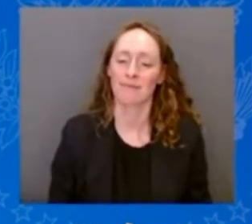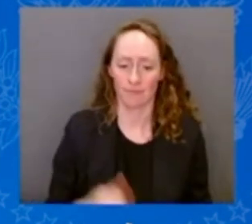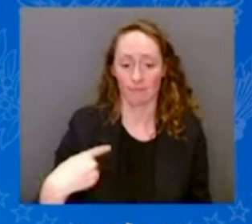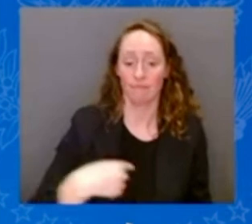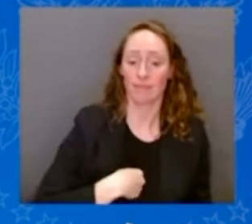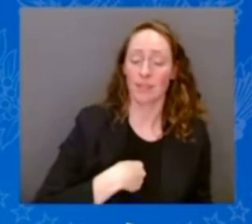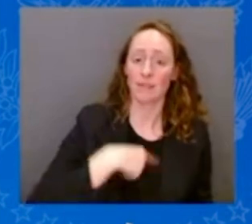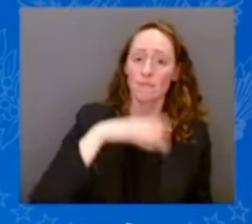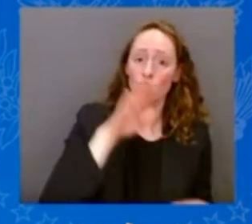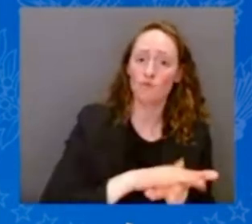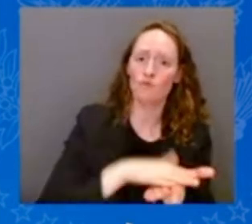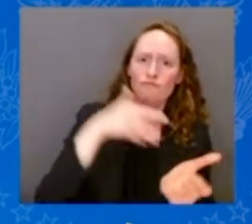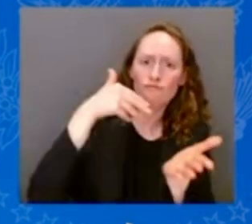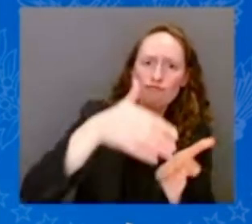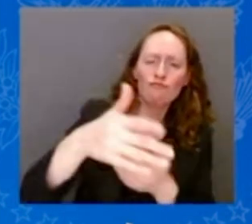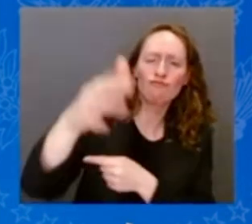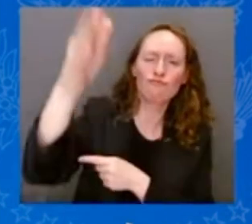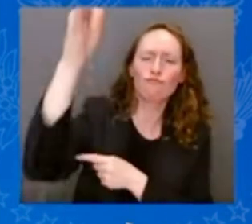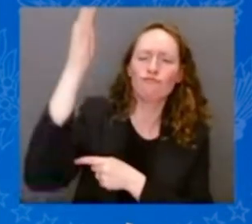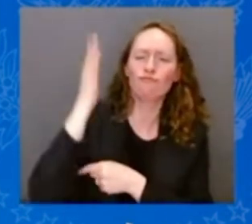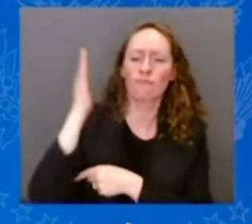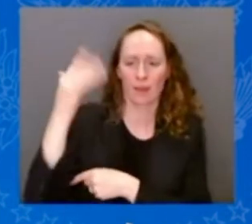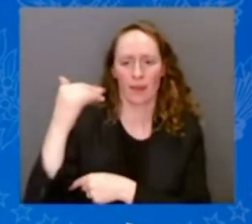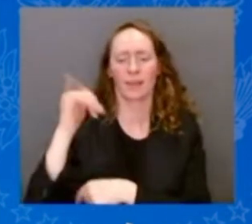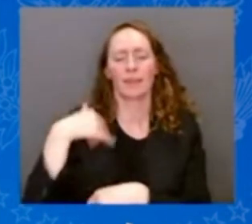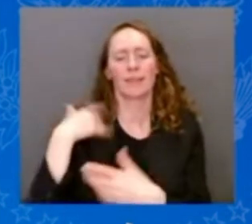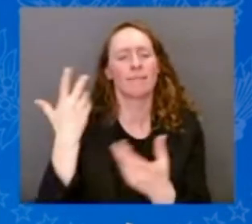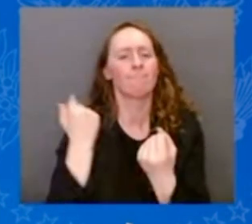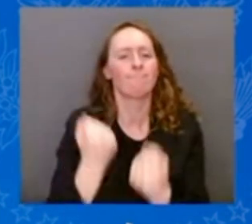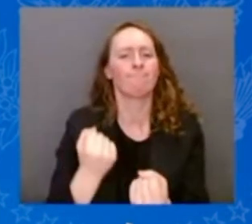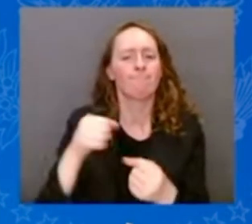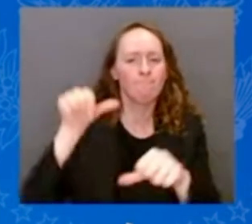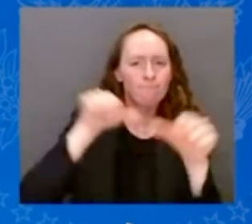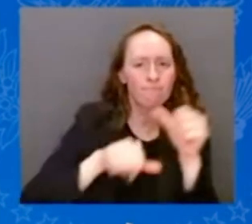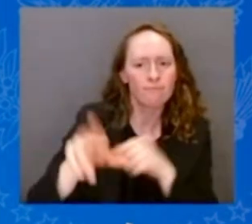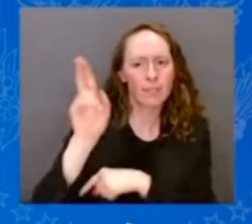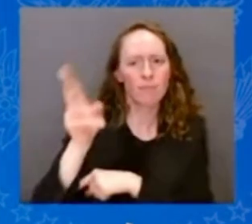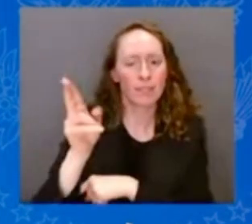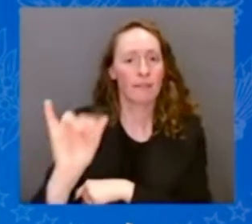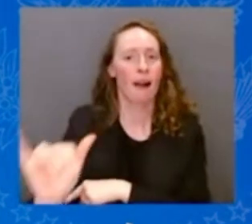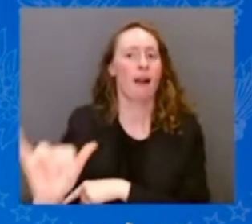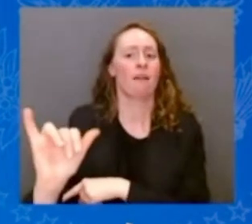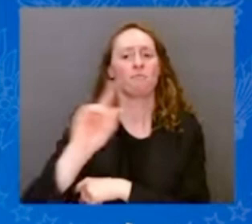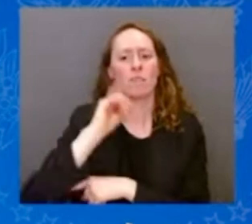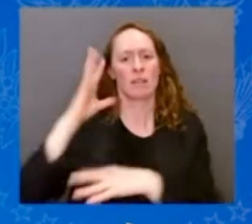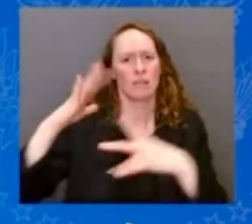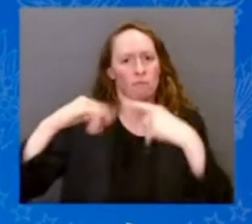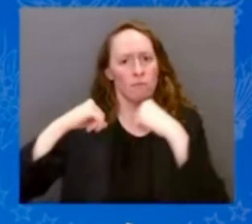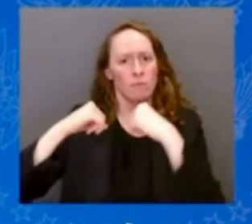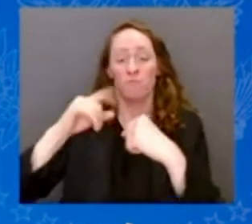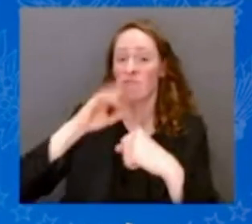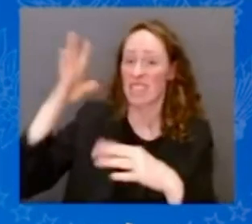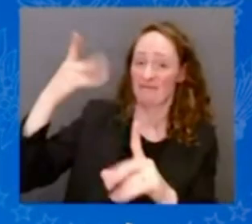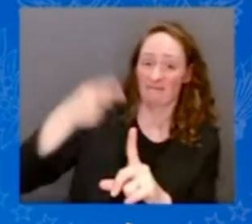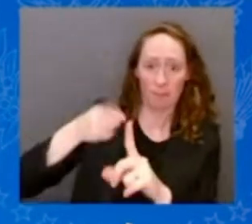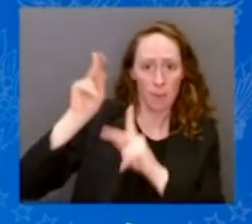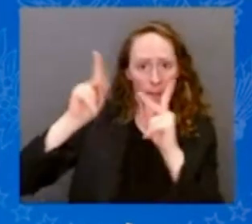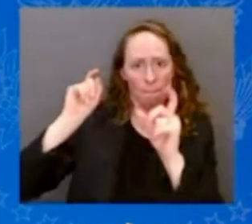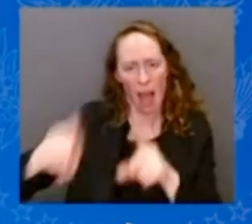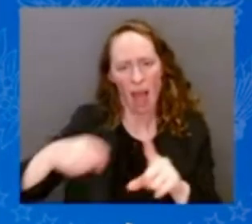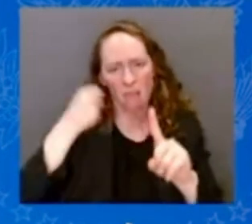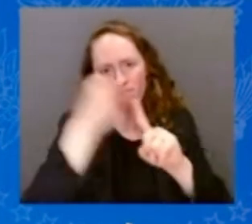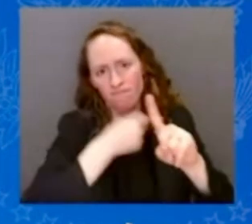major, that democracy had to be protected by every generation. And I used to think it was more hyperbole than anything else.